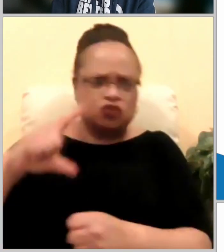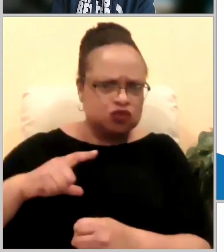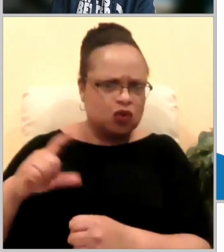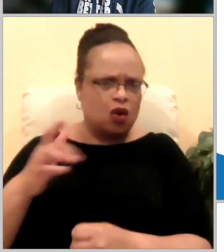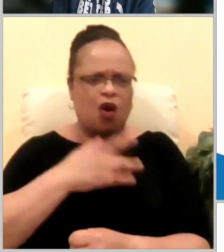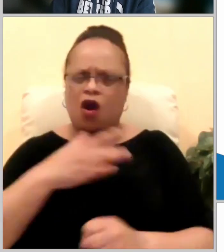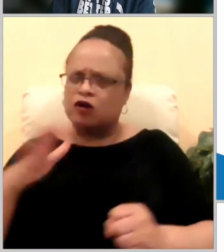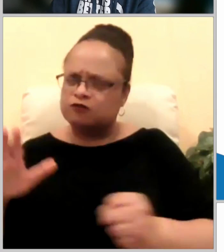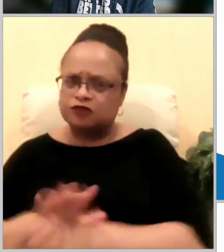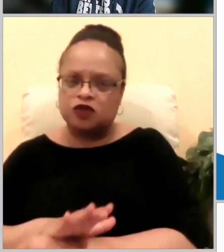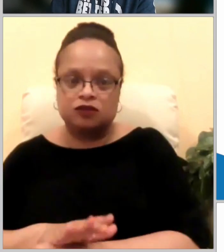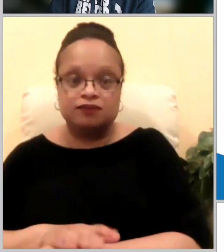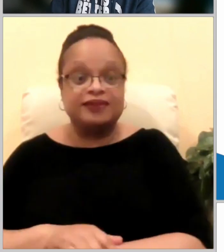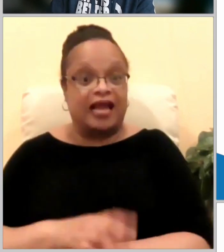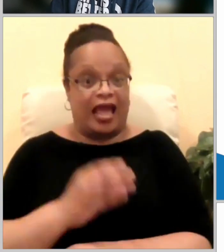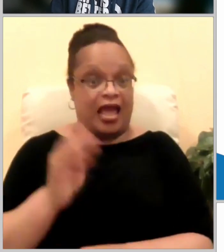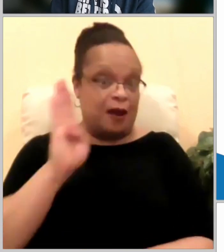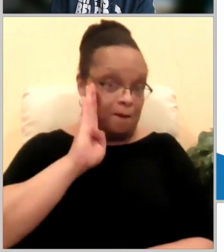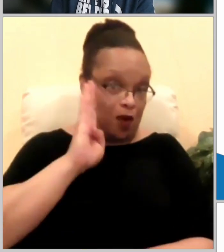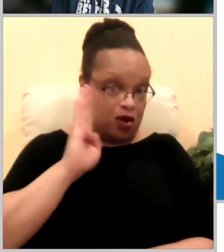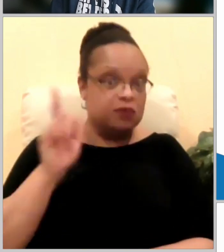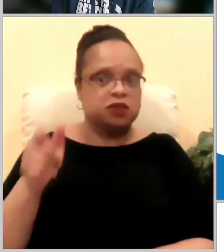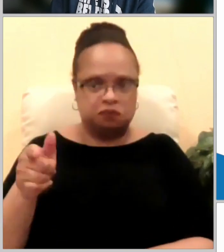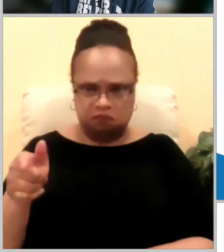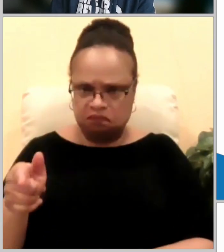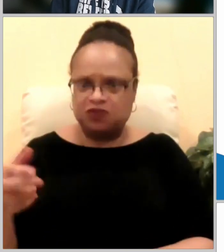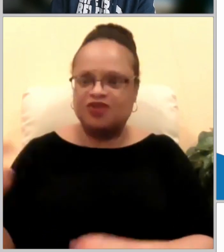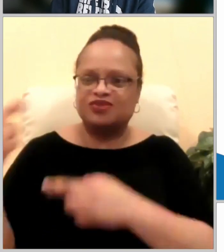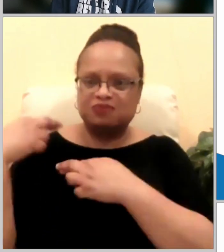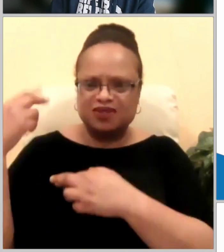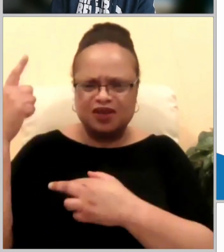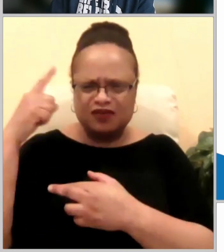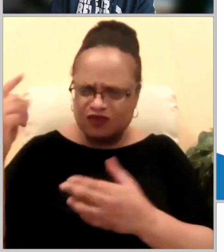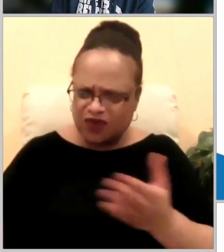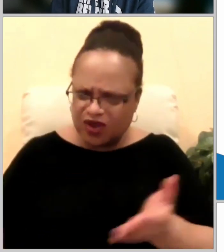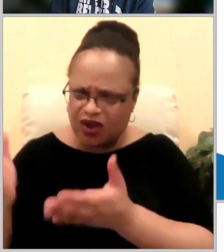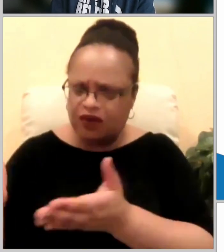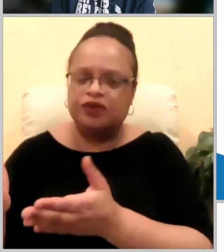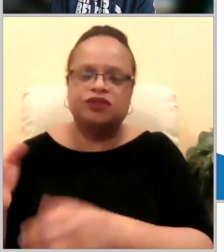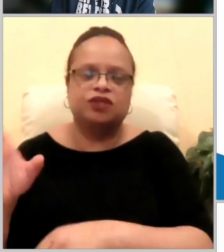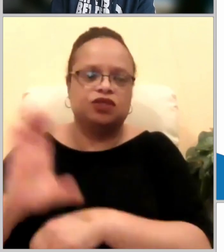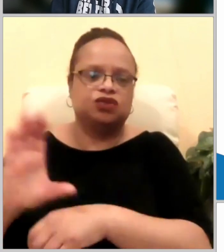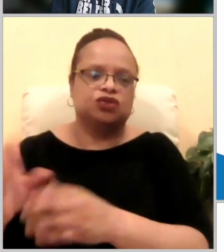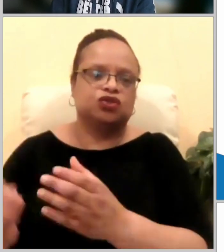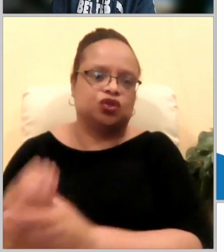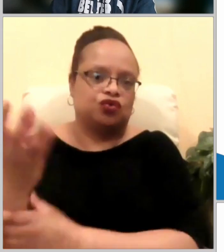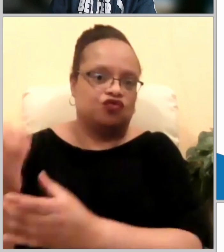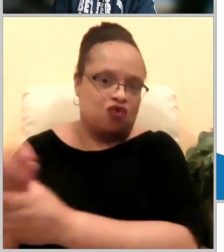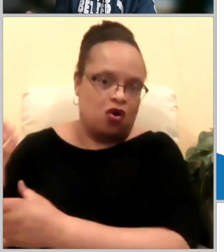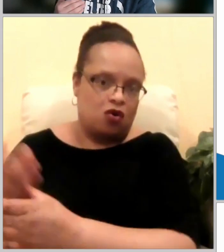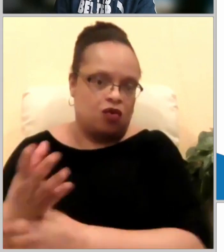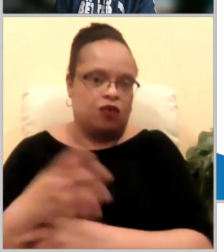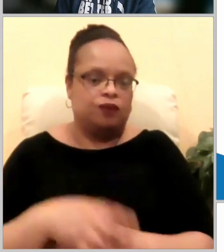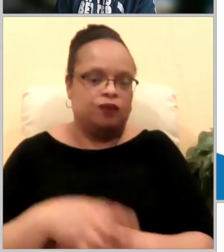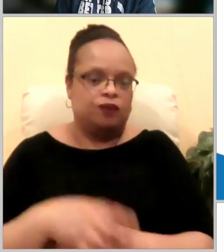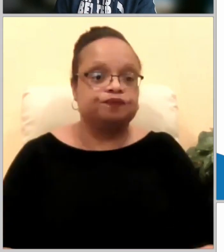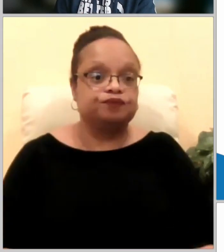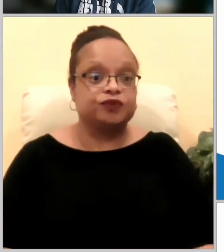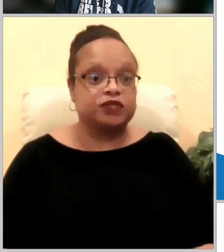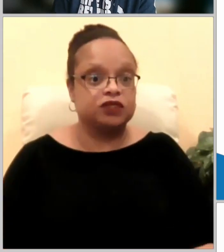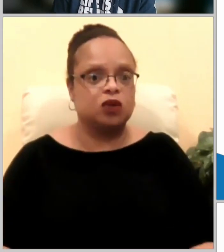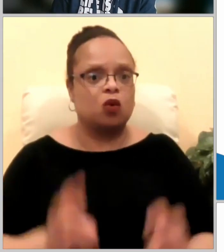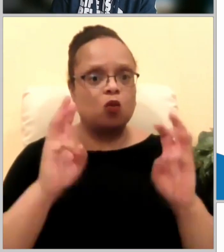also has a hand in growing the church and number of disciples as it alludes to in verse 24 and it's amazing how far we've come